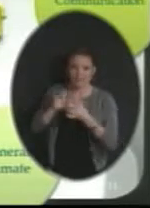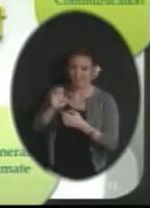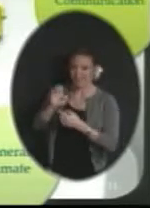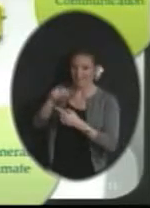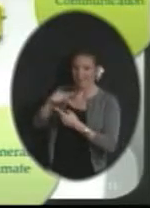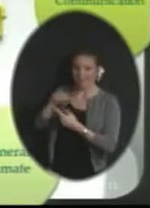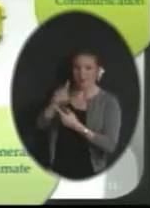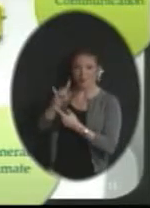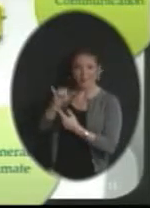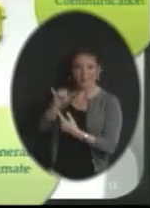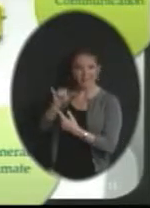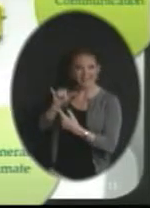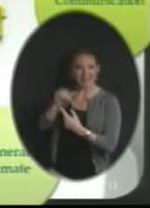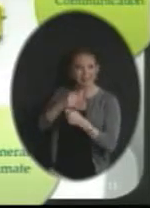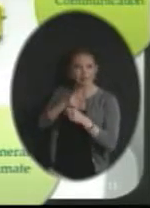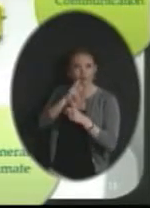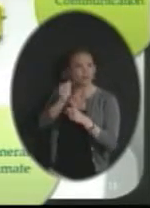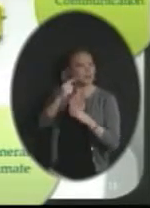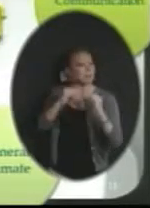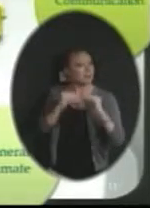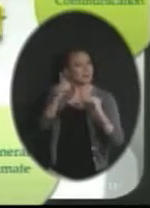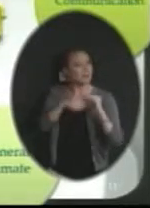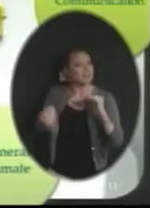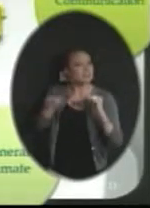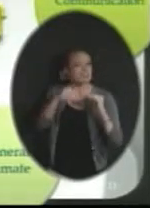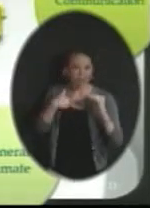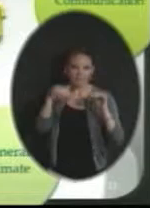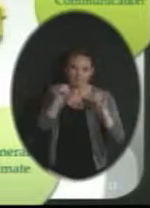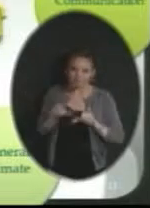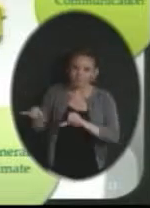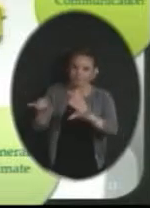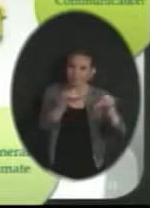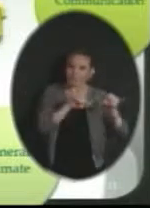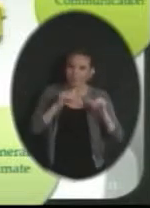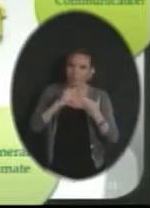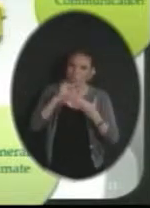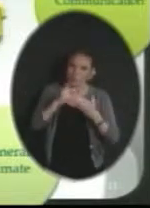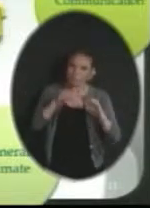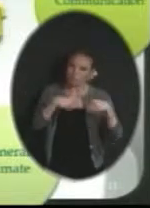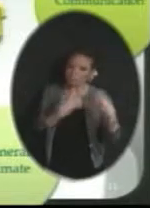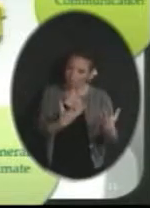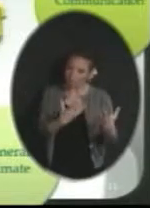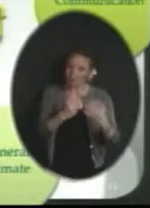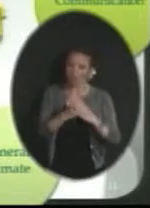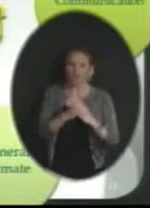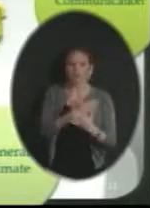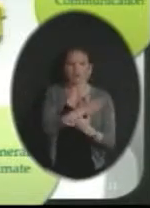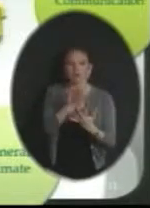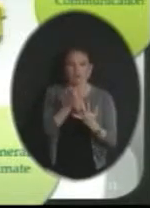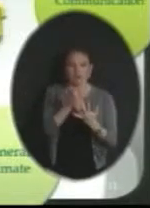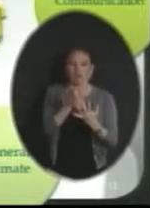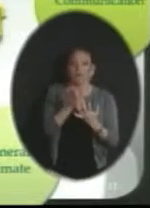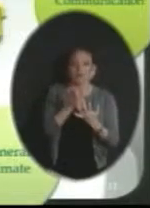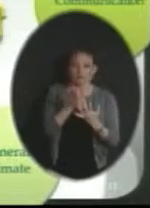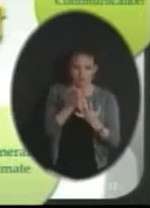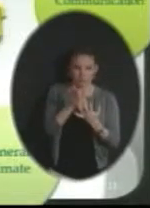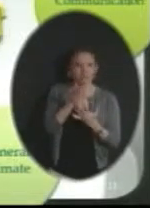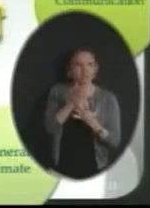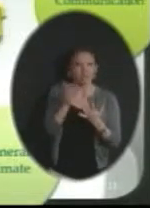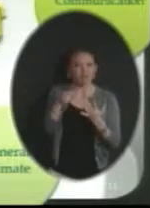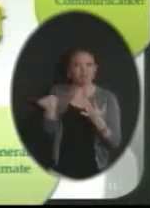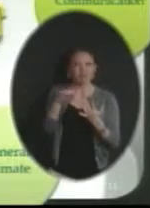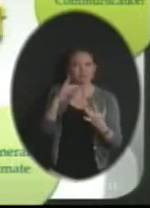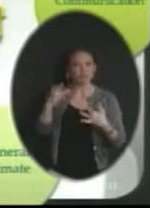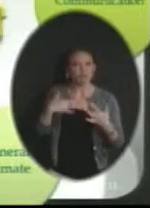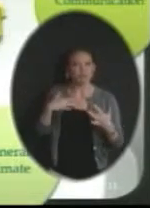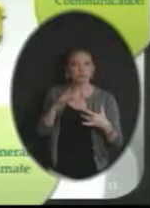making sure that all of our buildings have similar programs and facilities. Certainly there was also some things